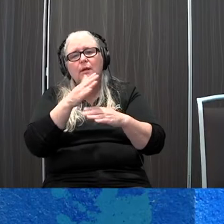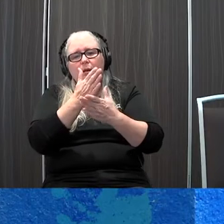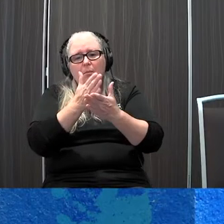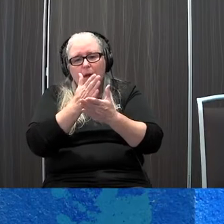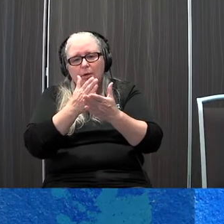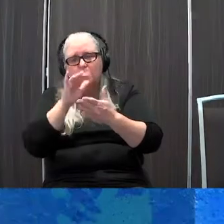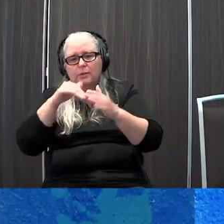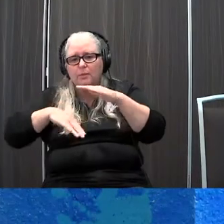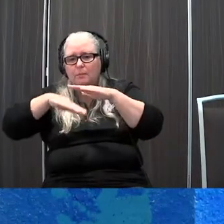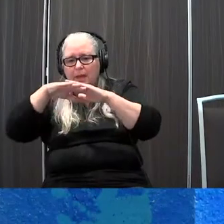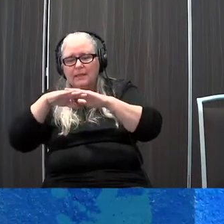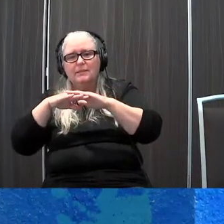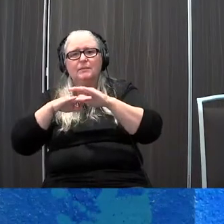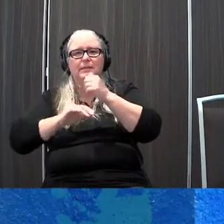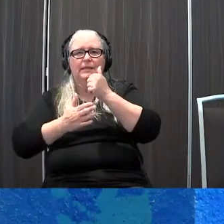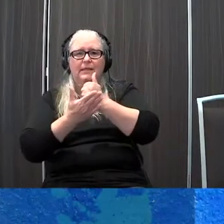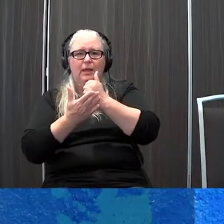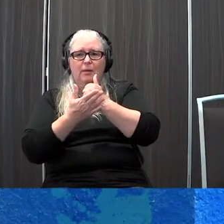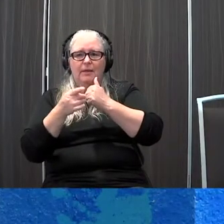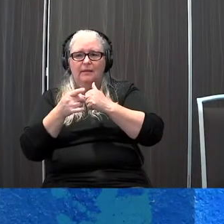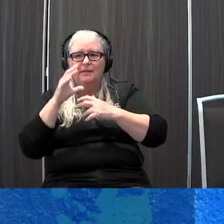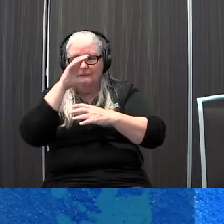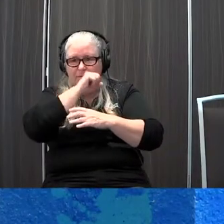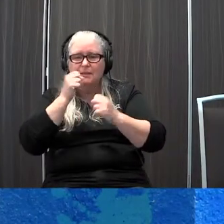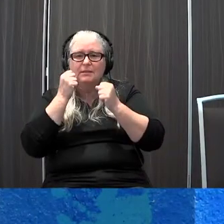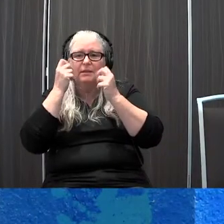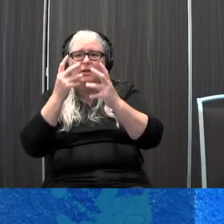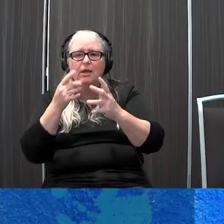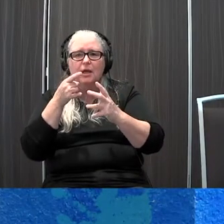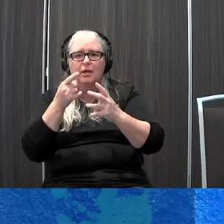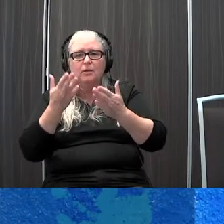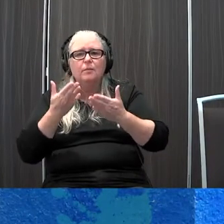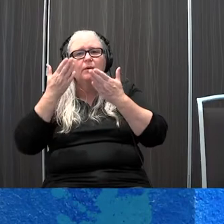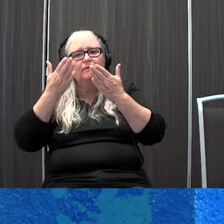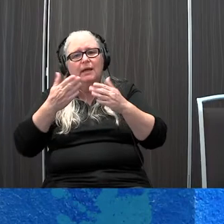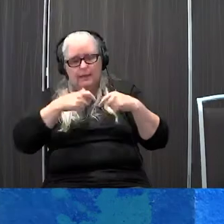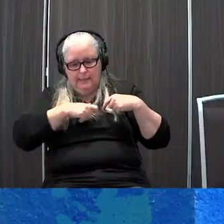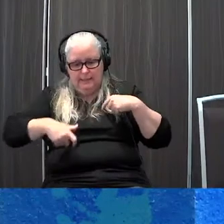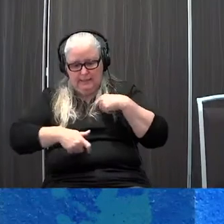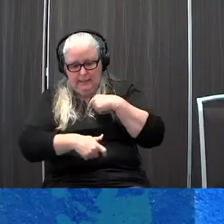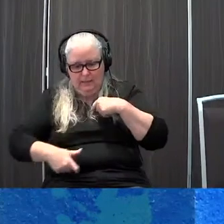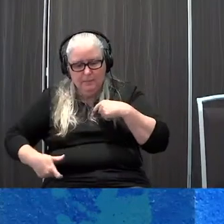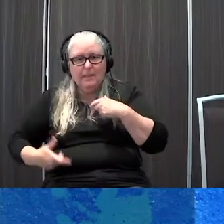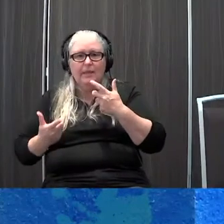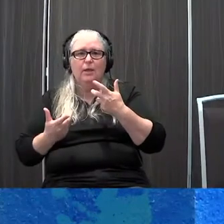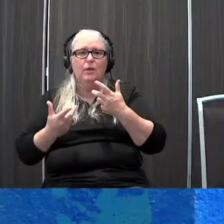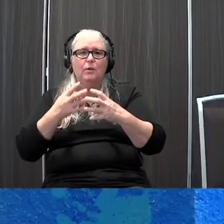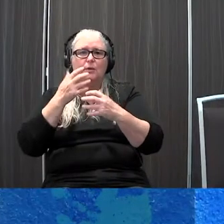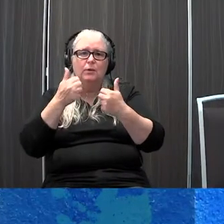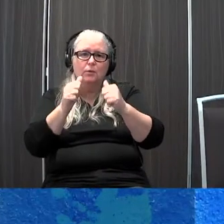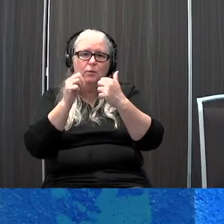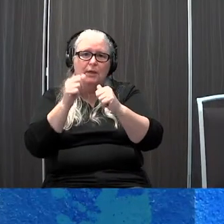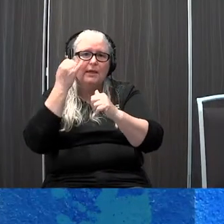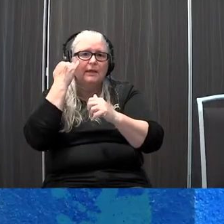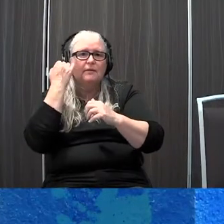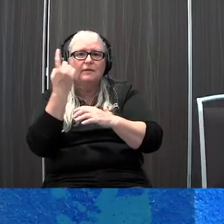are and I can tell you that this is missed a lot so providing some seat belt or some stability with laterals giving that a try if someone's really